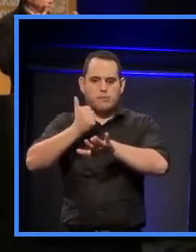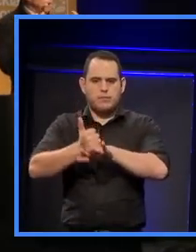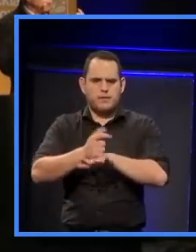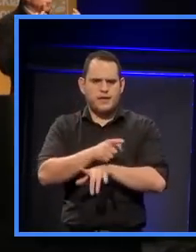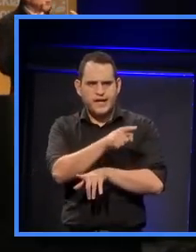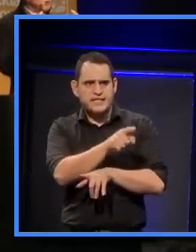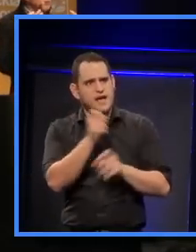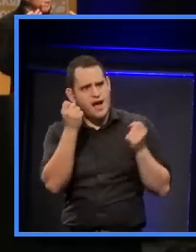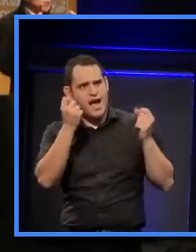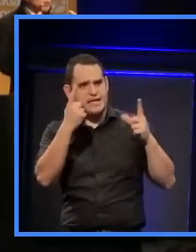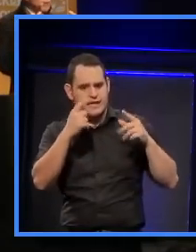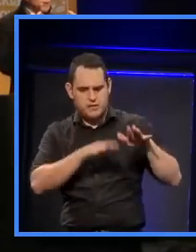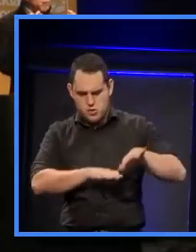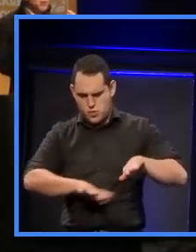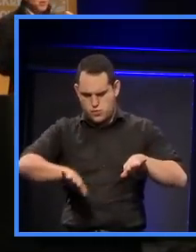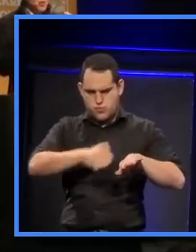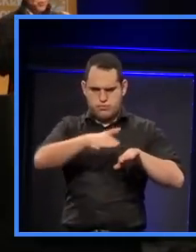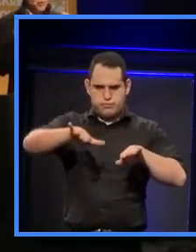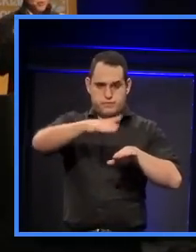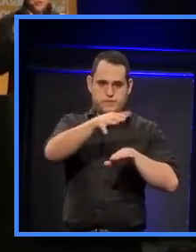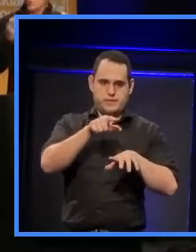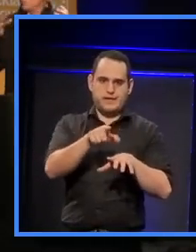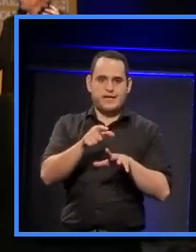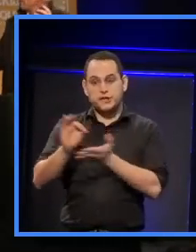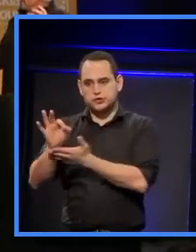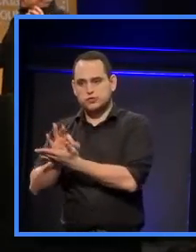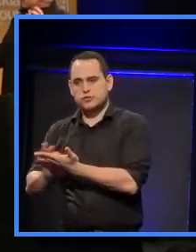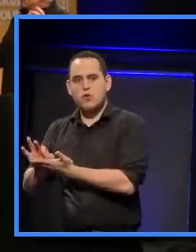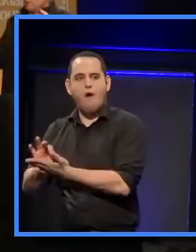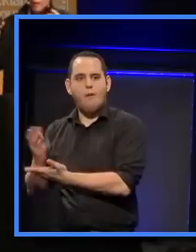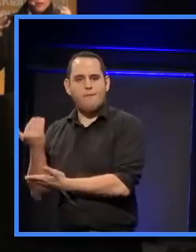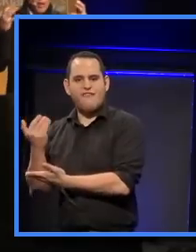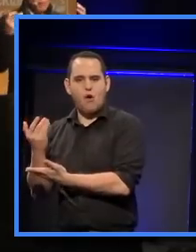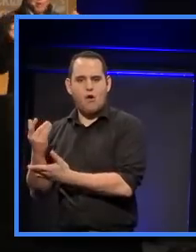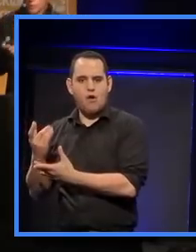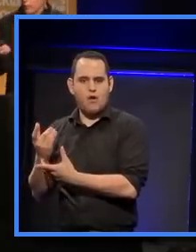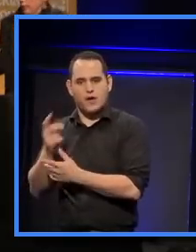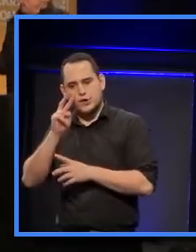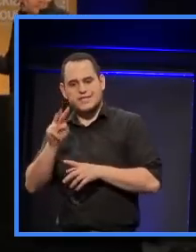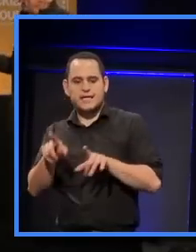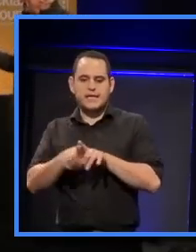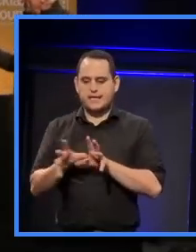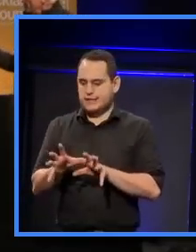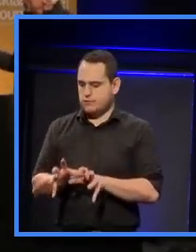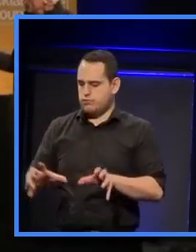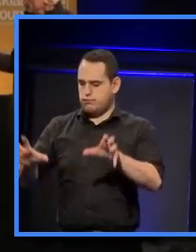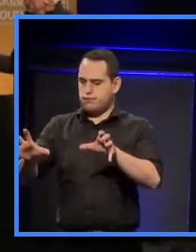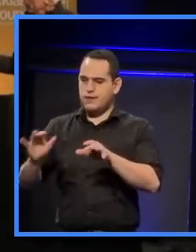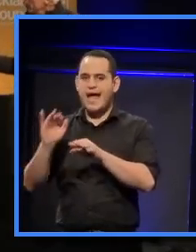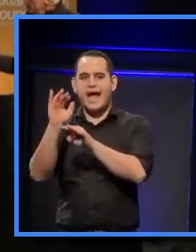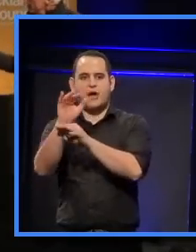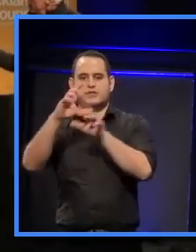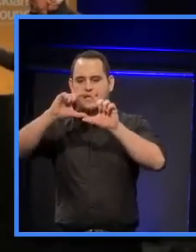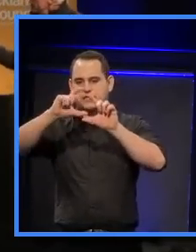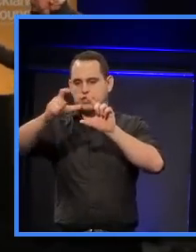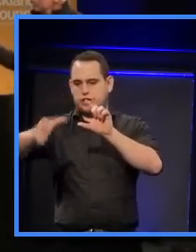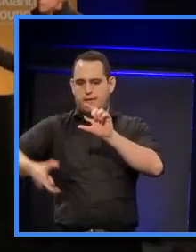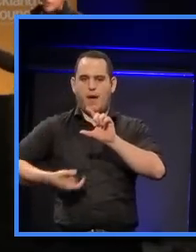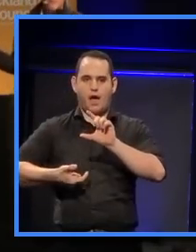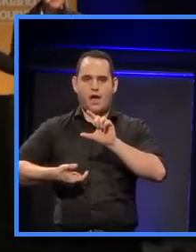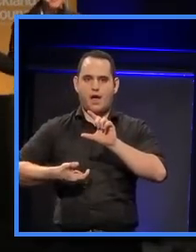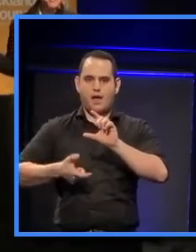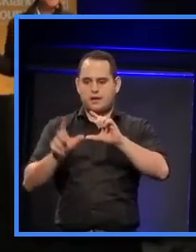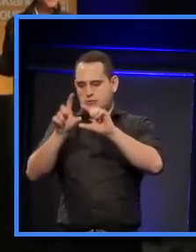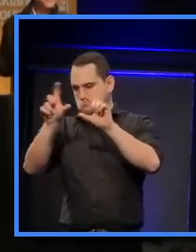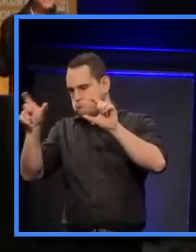really Harold had come up with on that serviette, which is two nested chambers, and an outer chamber that